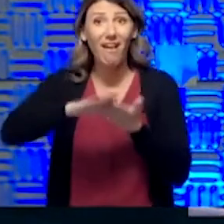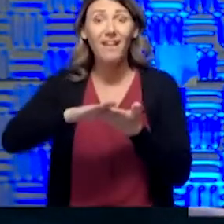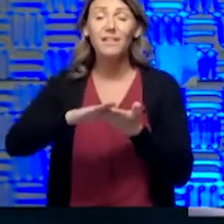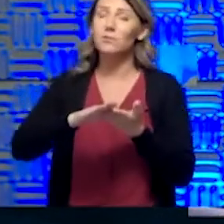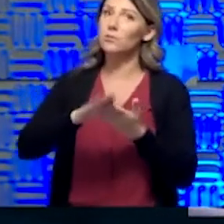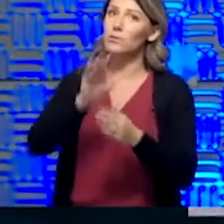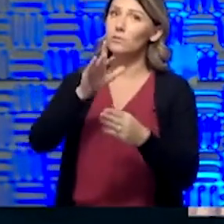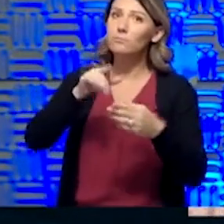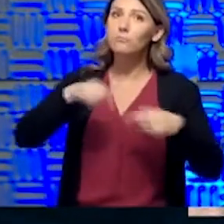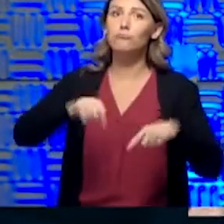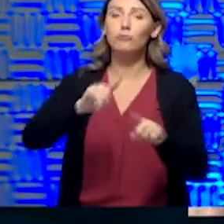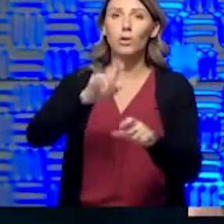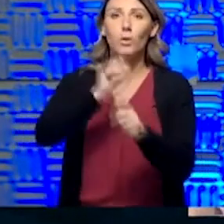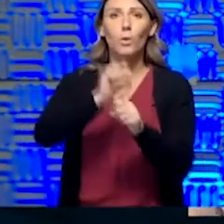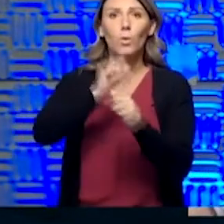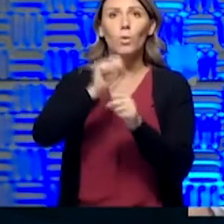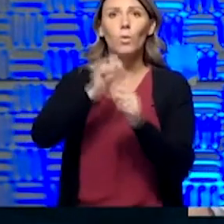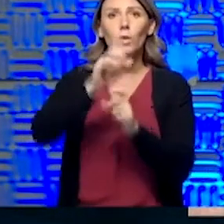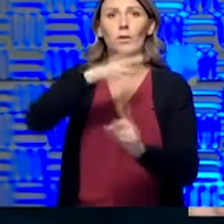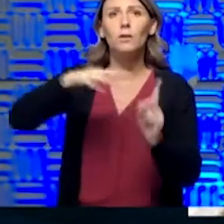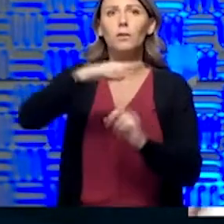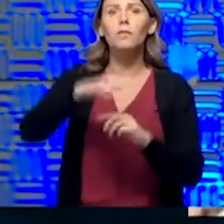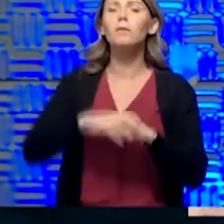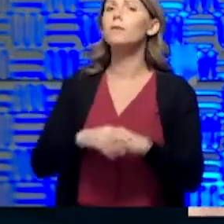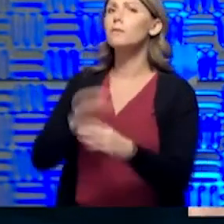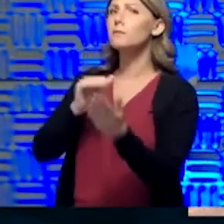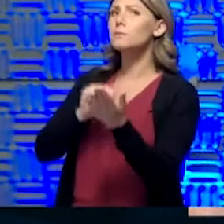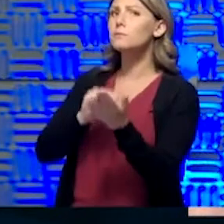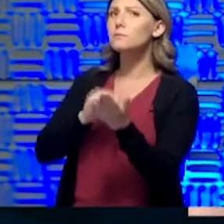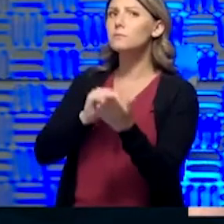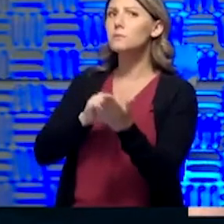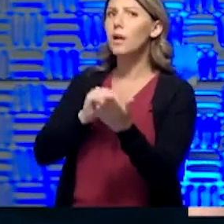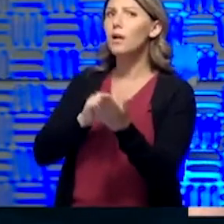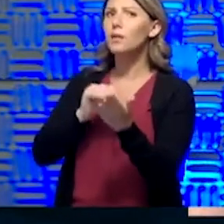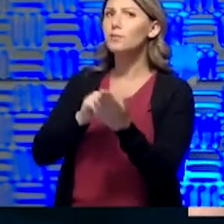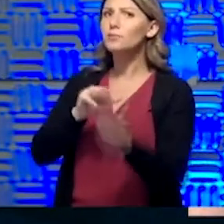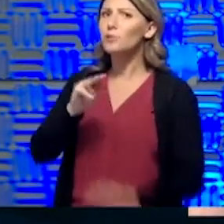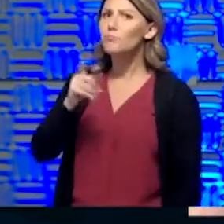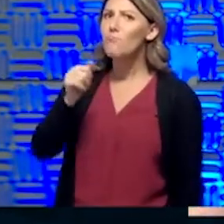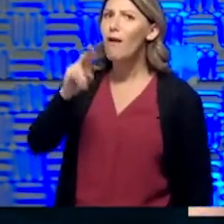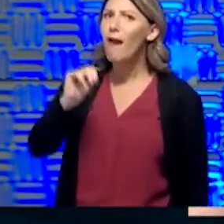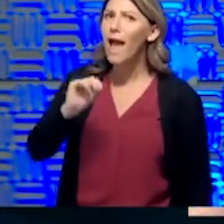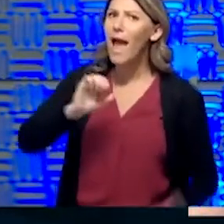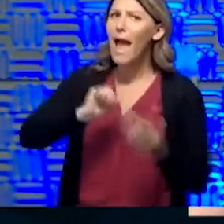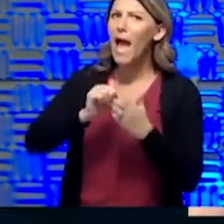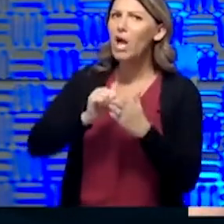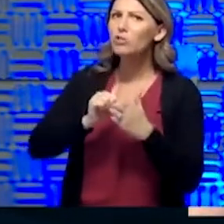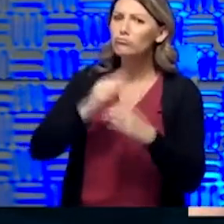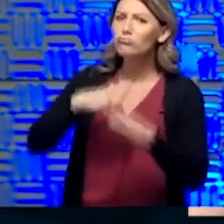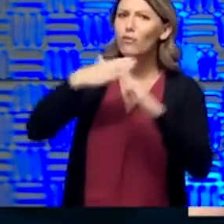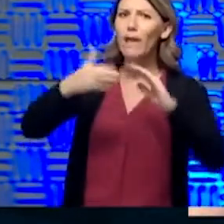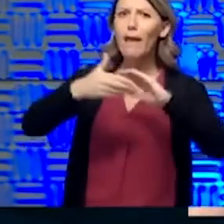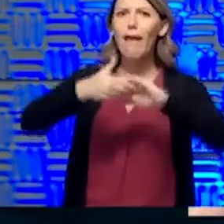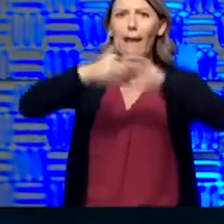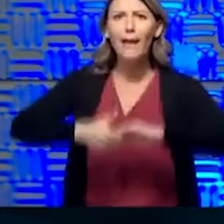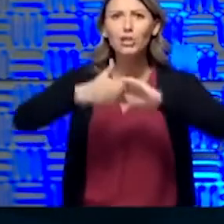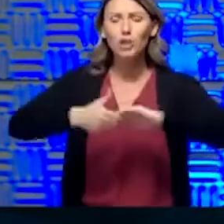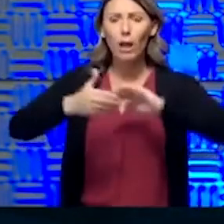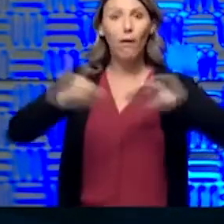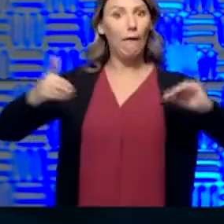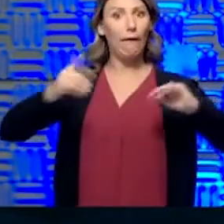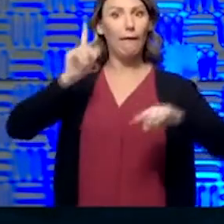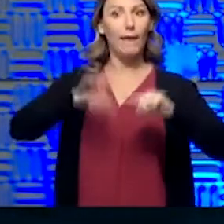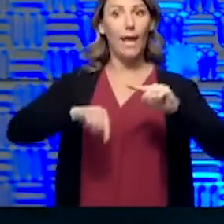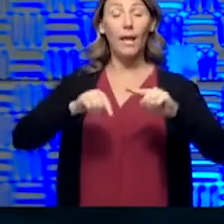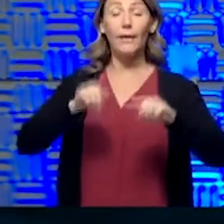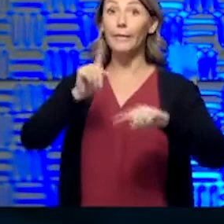think that's totally true. Jerry Moran, how can you take away handshakes? What am I going to do? You're getting close. Well, you won't give a